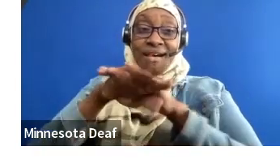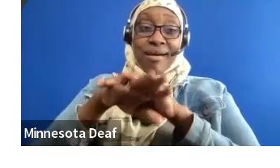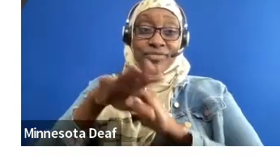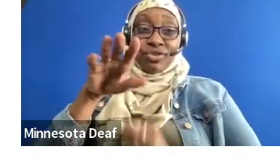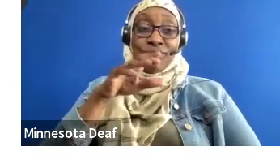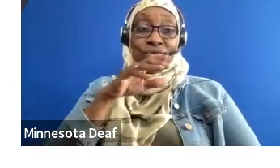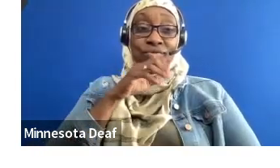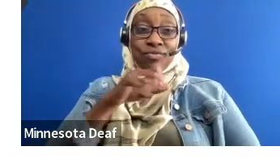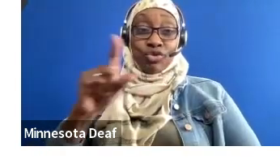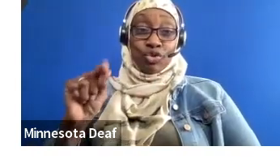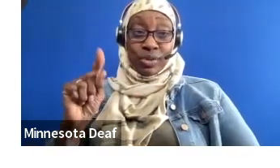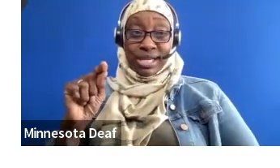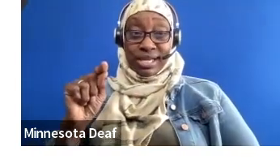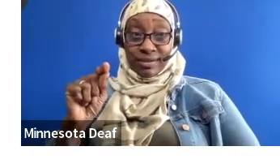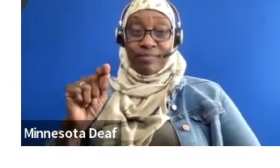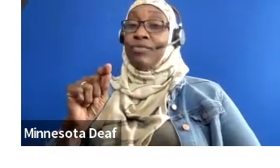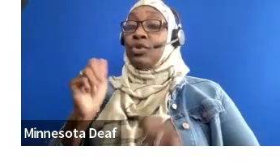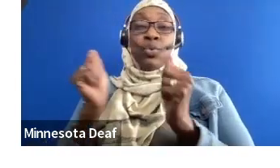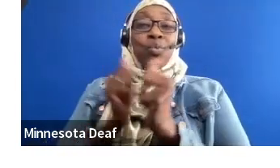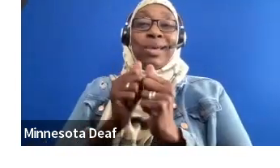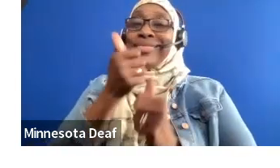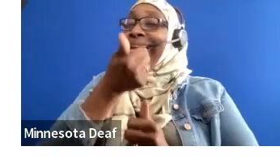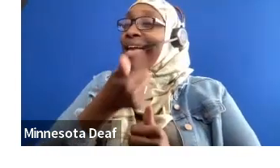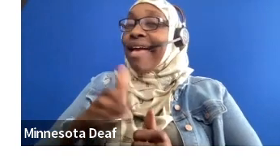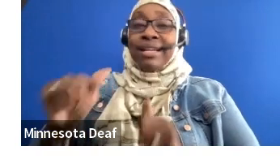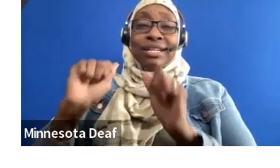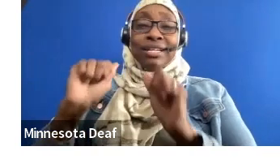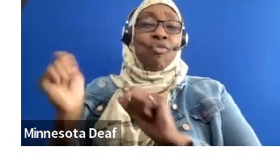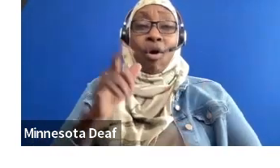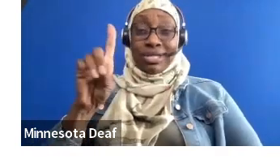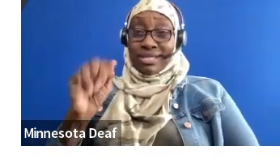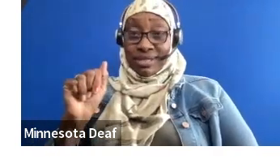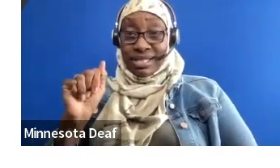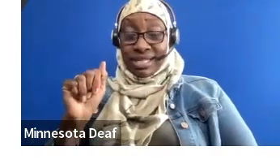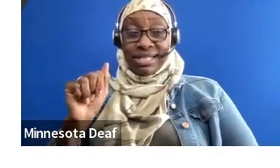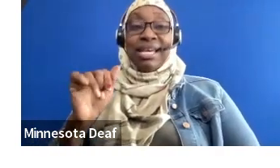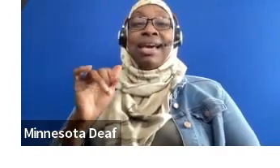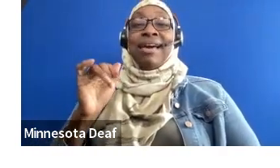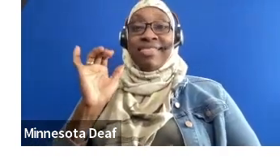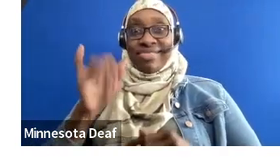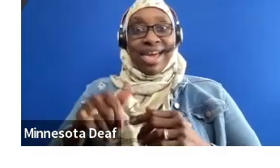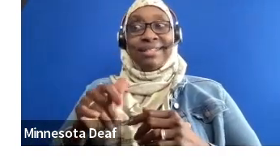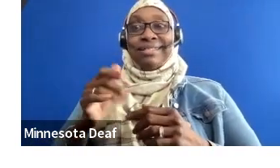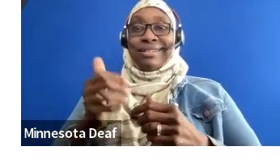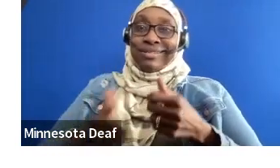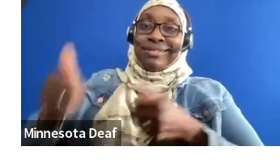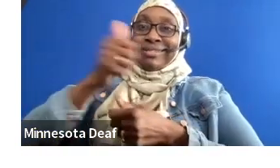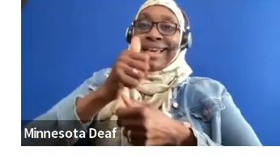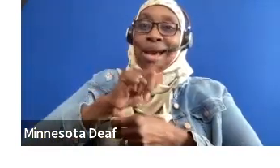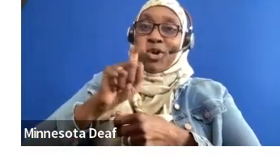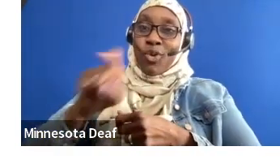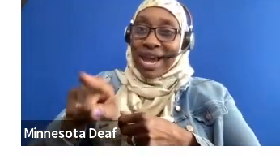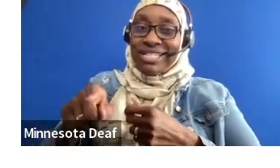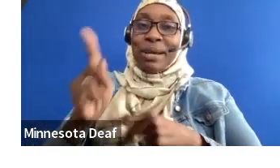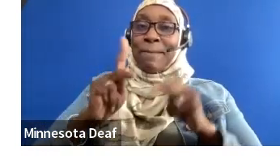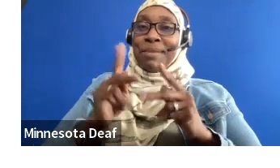is a very common question that I get when I interview volunteers. You know, what disabilities do you serve? These are many. We also do not ask for